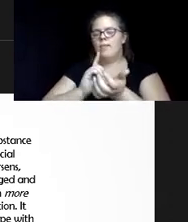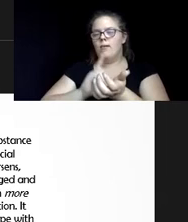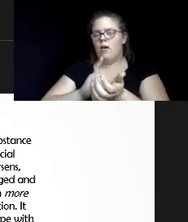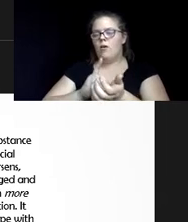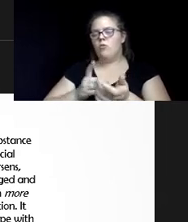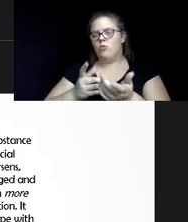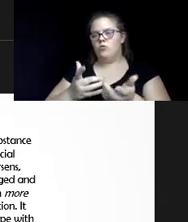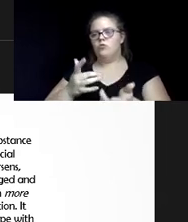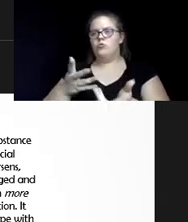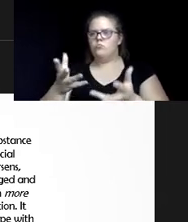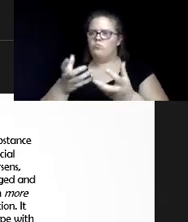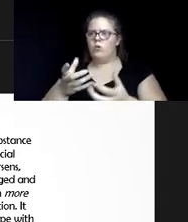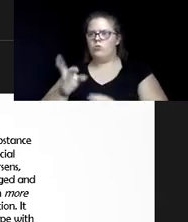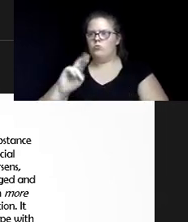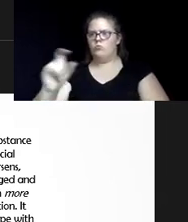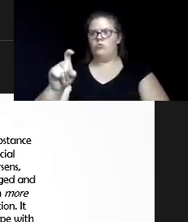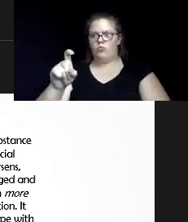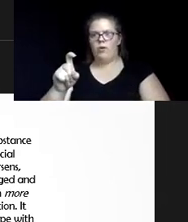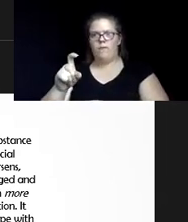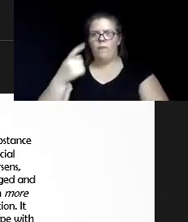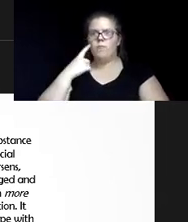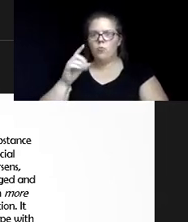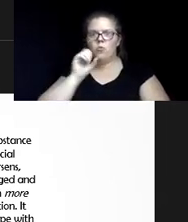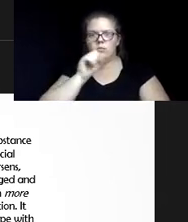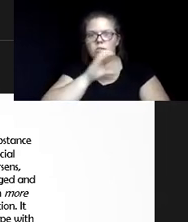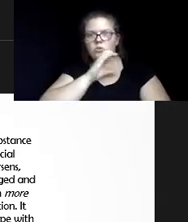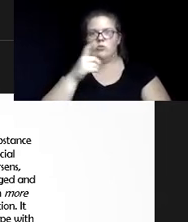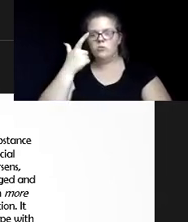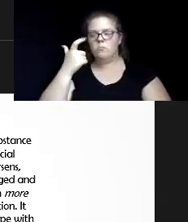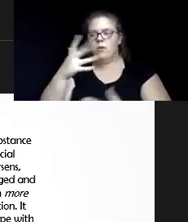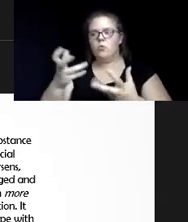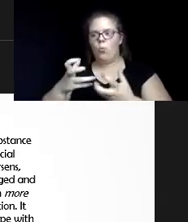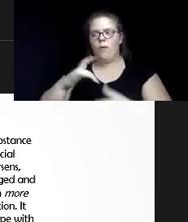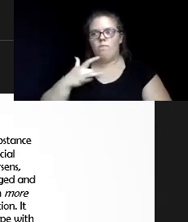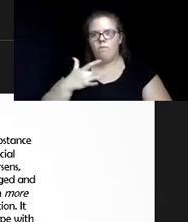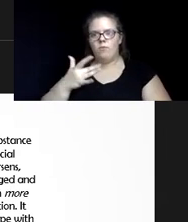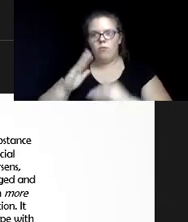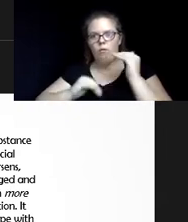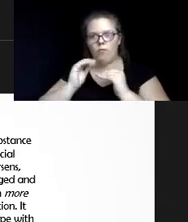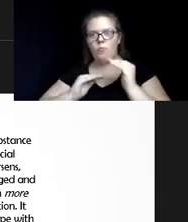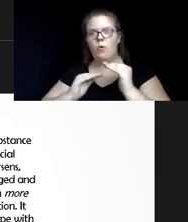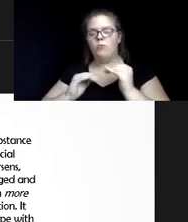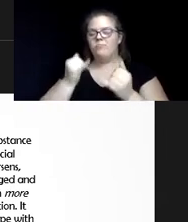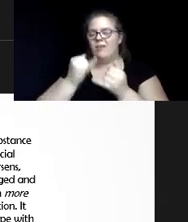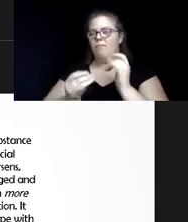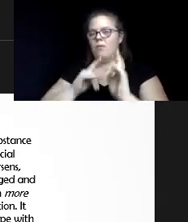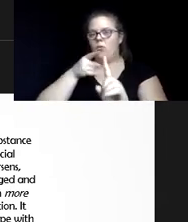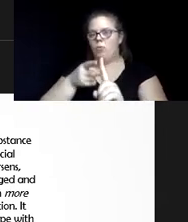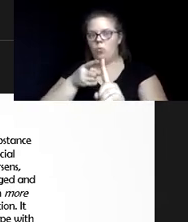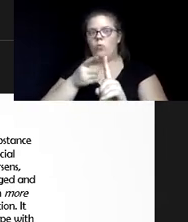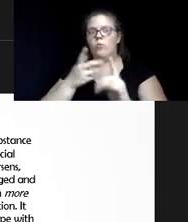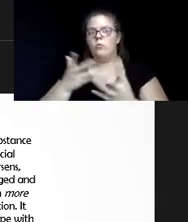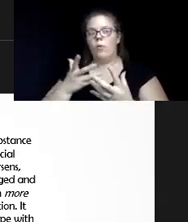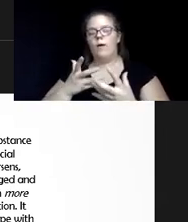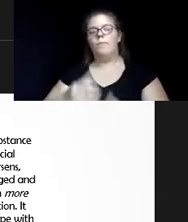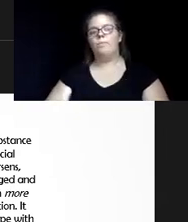because we want them to be comfortable. So, the final point I will make about that also is the part that has to come from